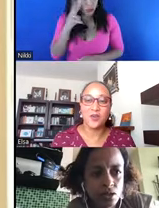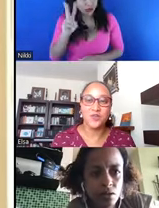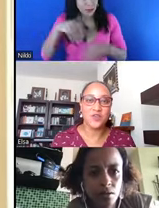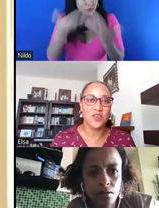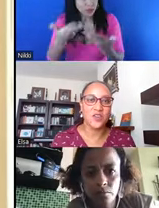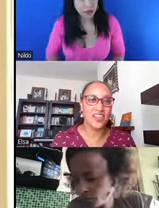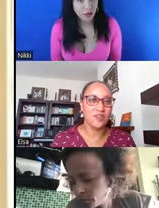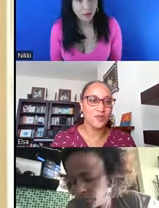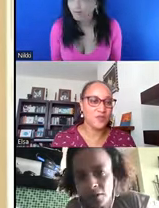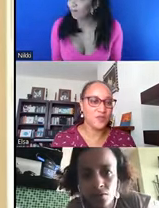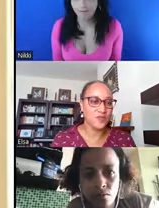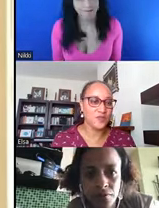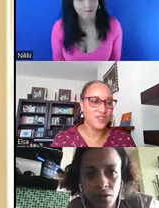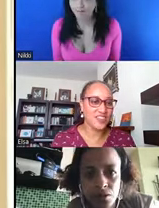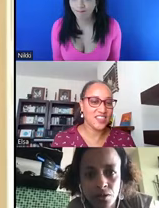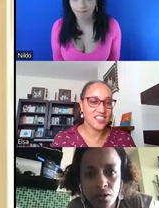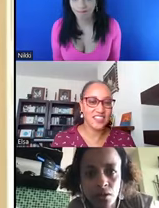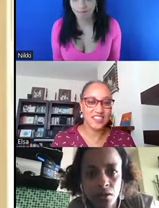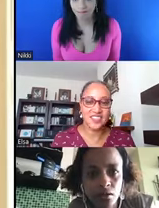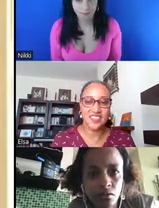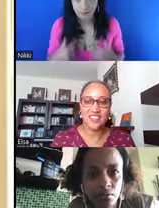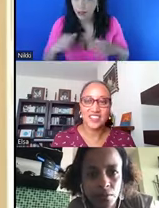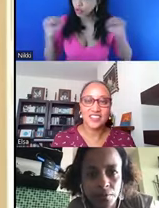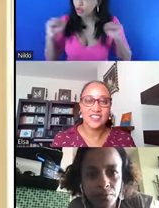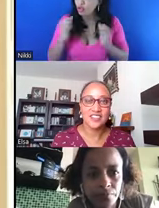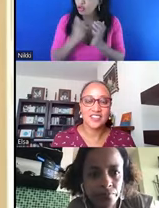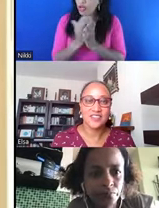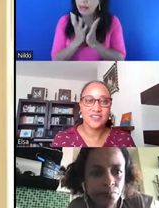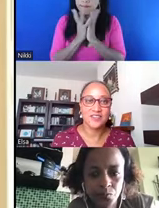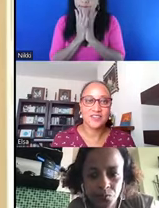presentation? No, no. I haven't... Have I not shared it? Okay.